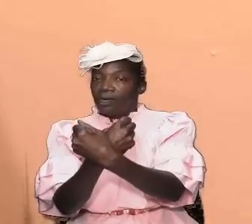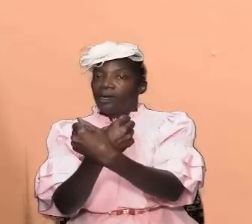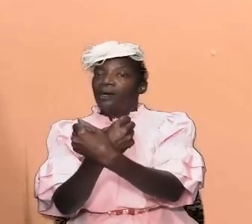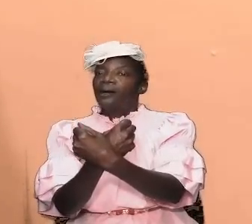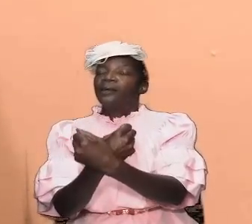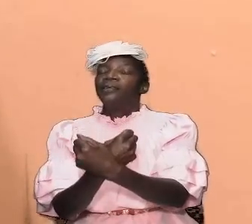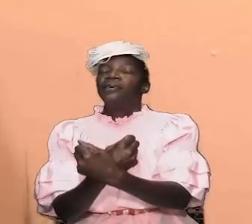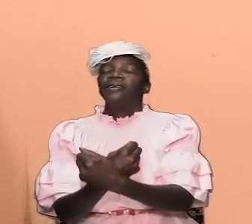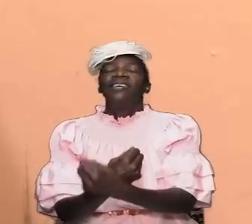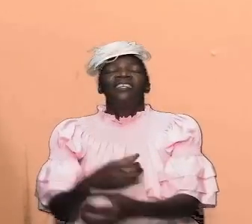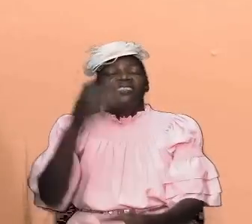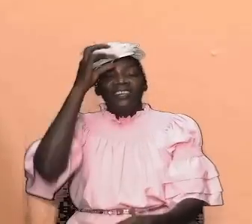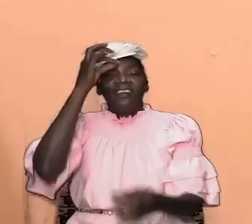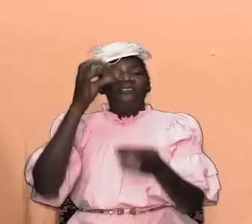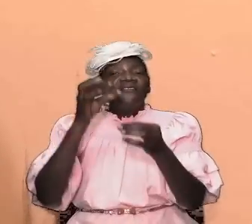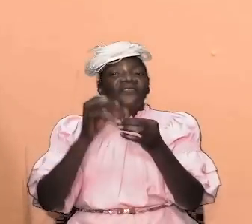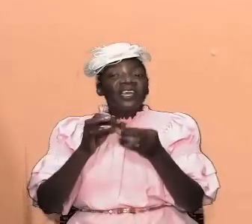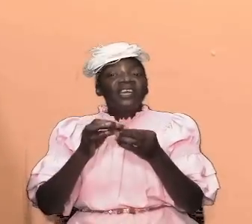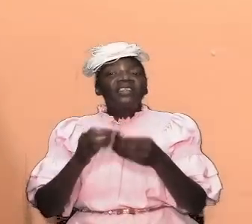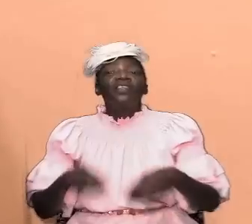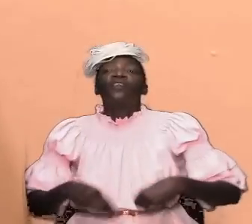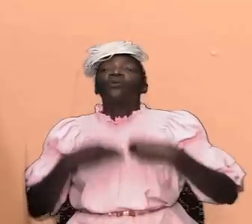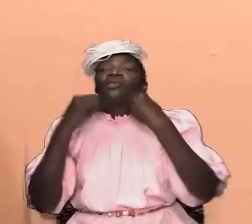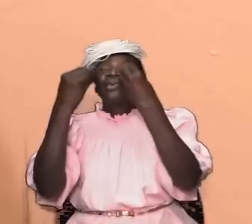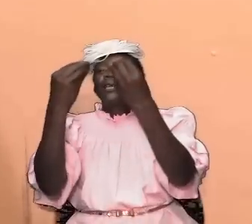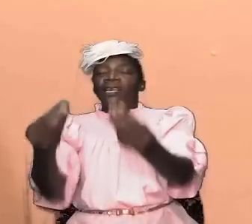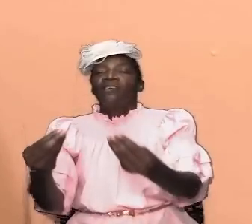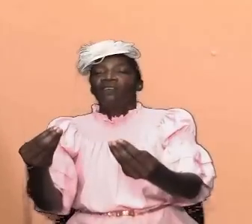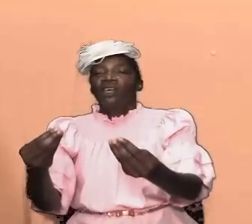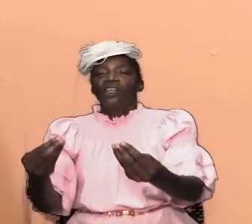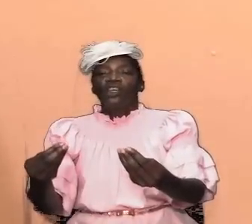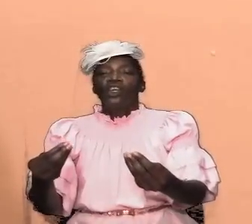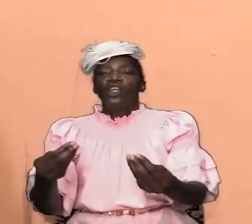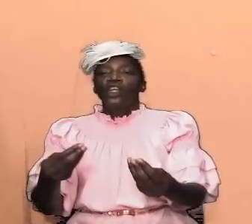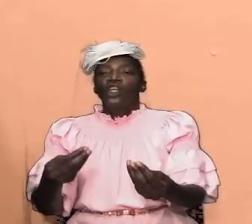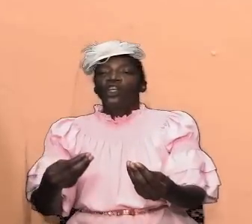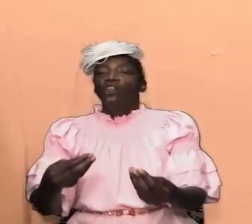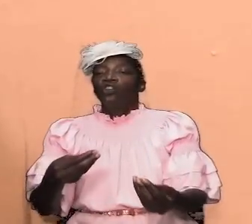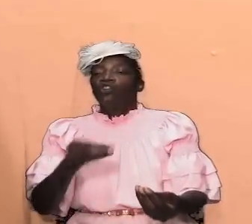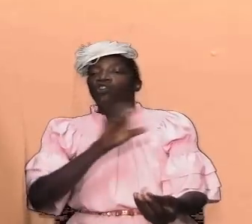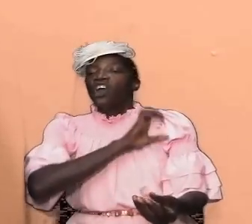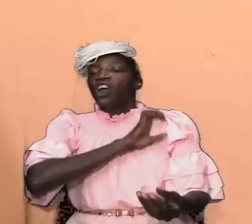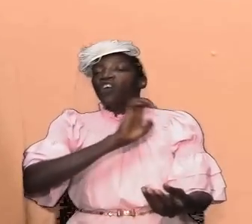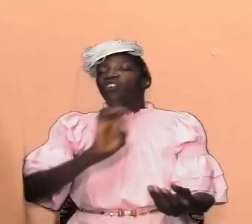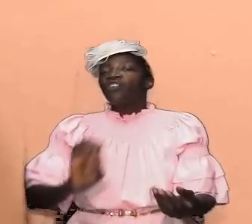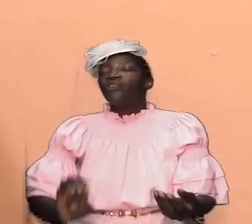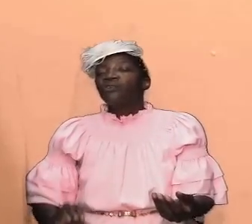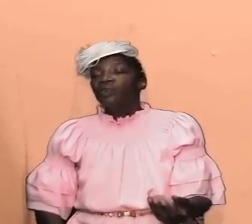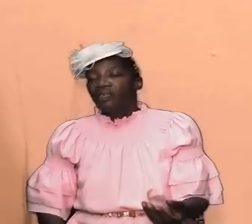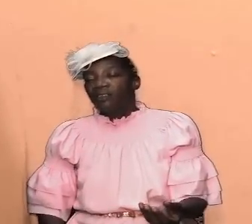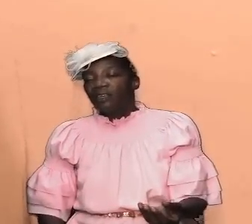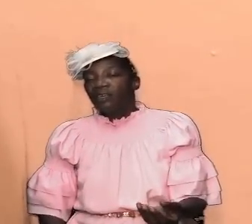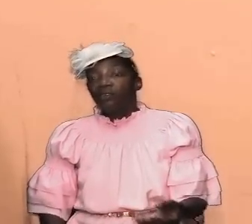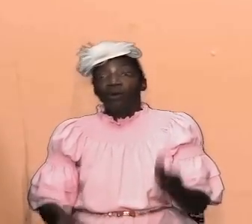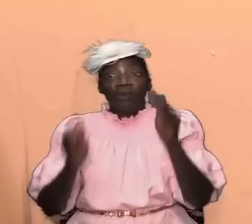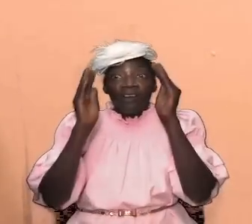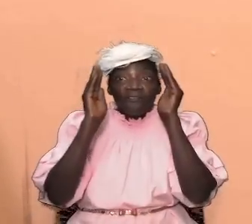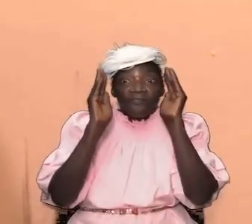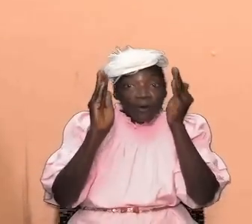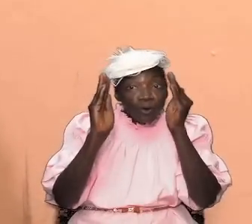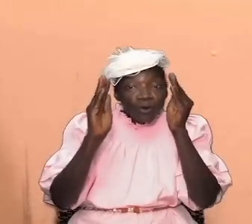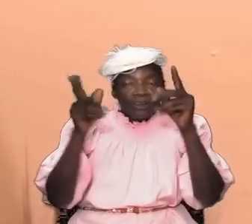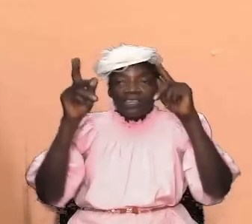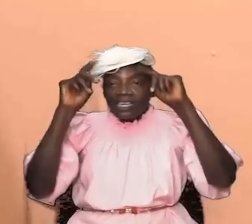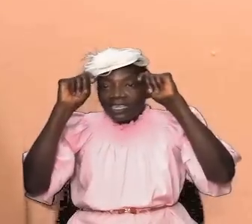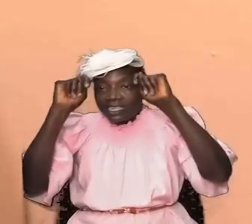delivered unto the saints so we will be focusing a lot of our teaching a